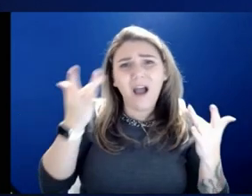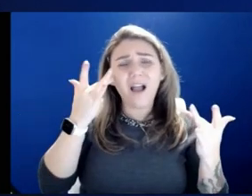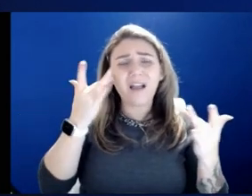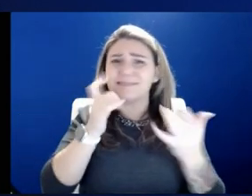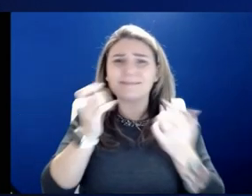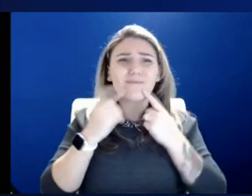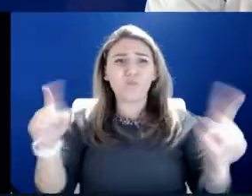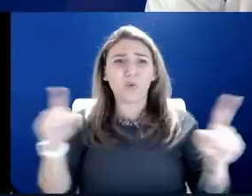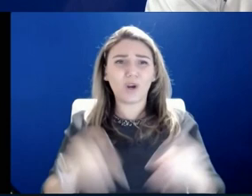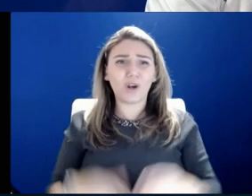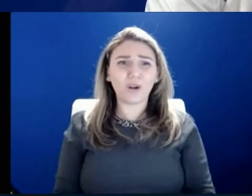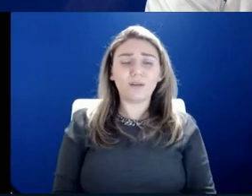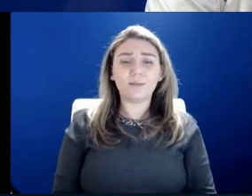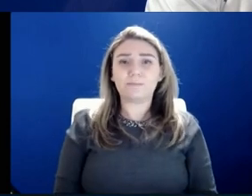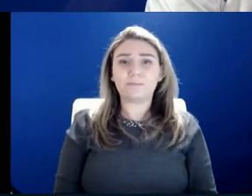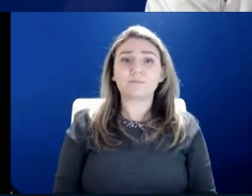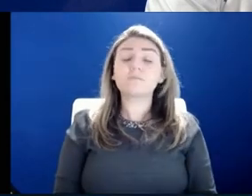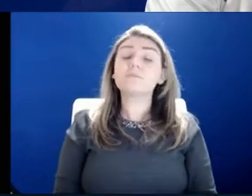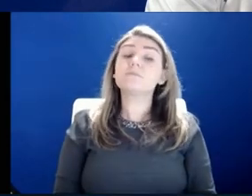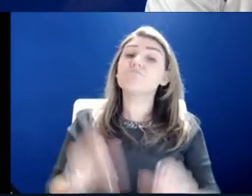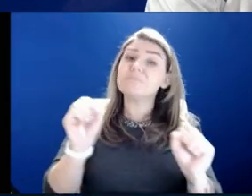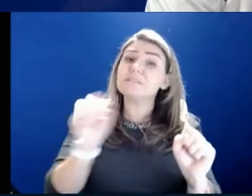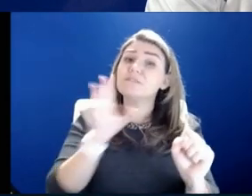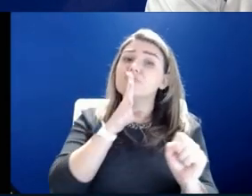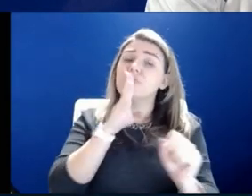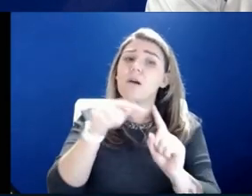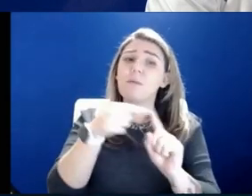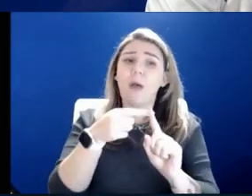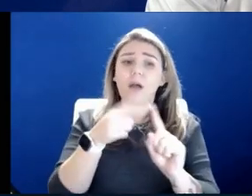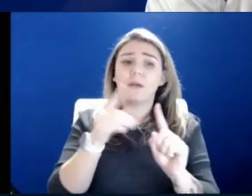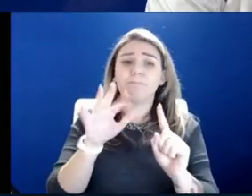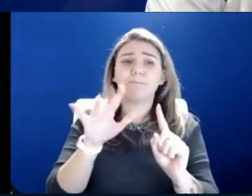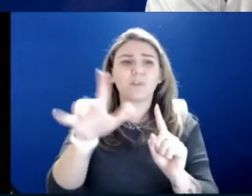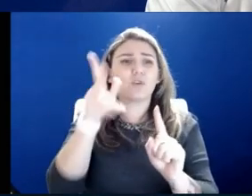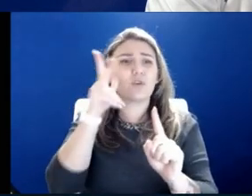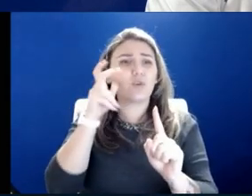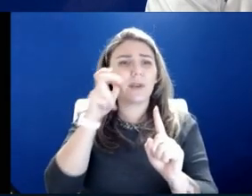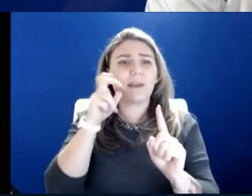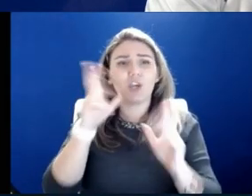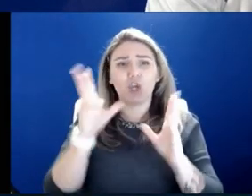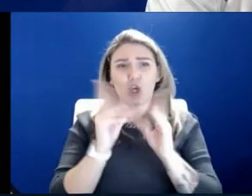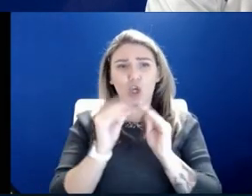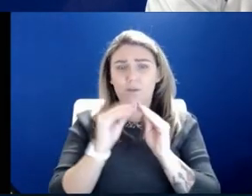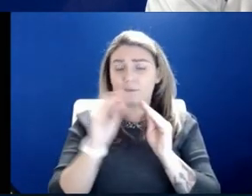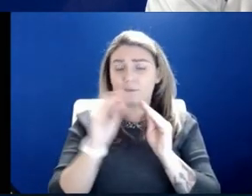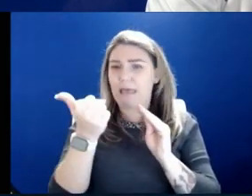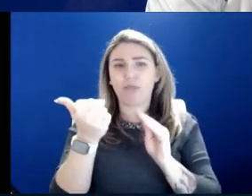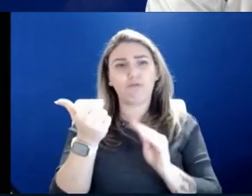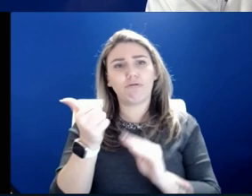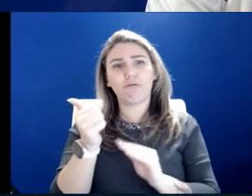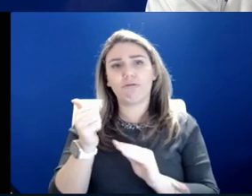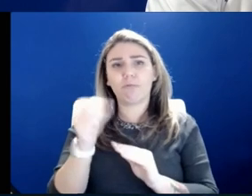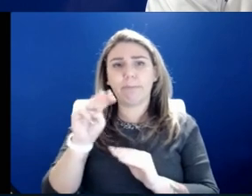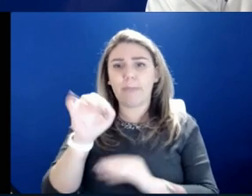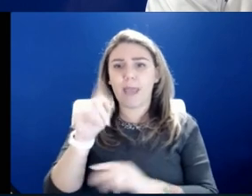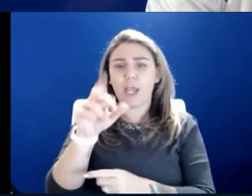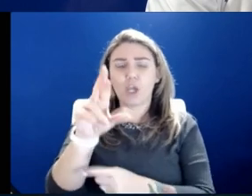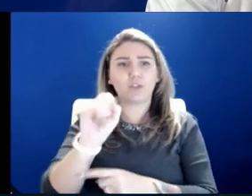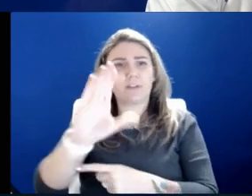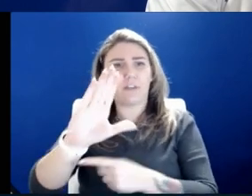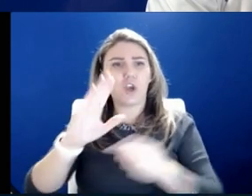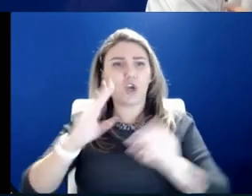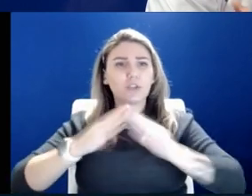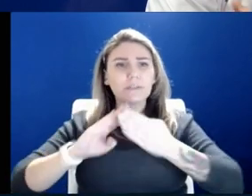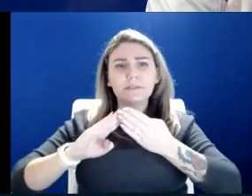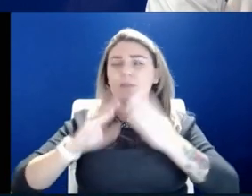Um, talk to us a little bit about, uh, what you're hearing at the conference from other mayors about how their cities and what they're, how, what they're coming